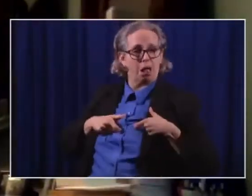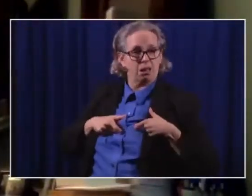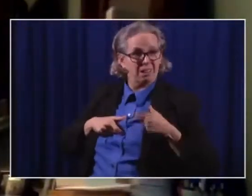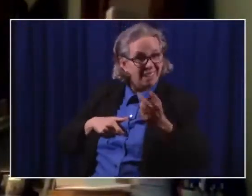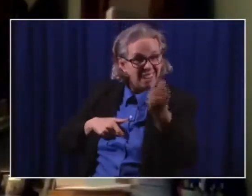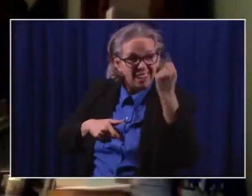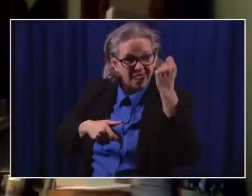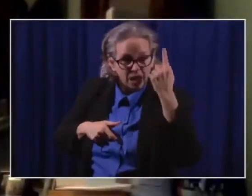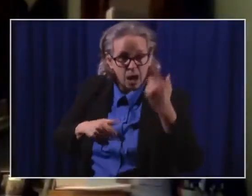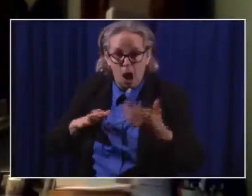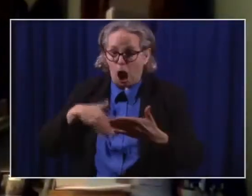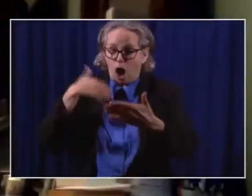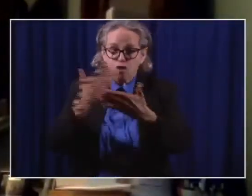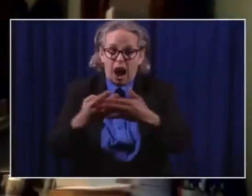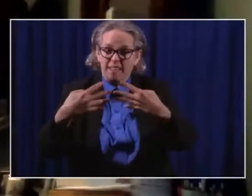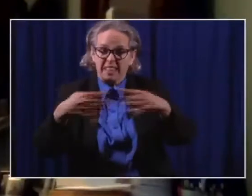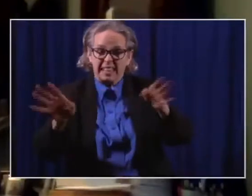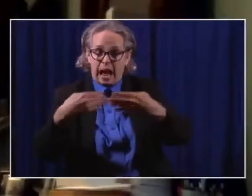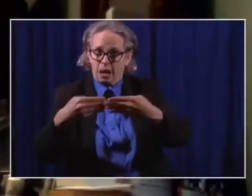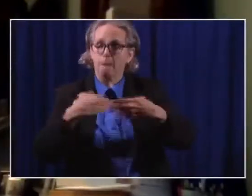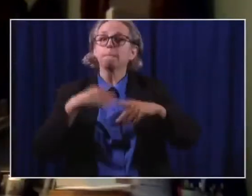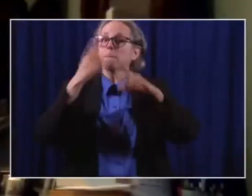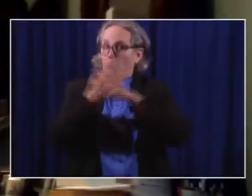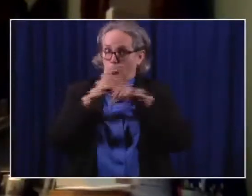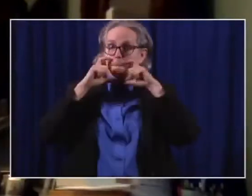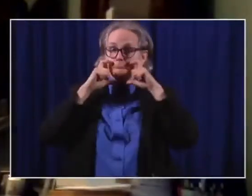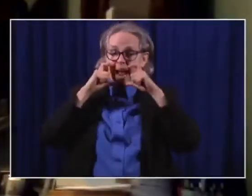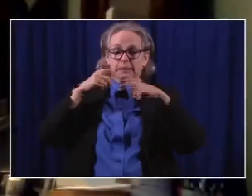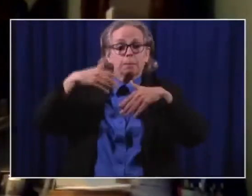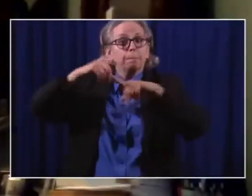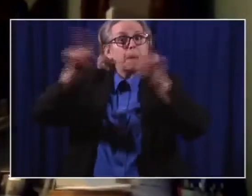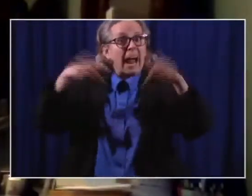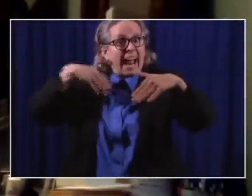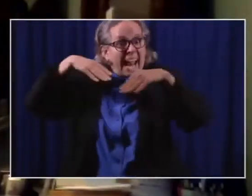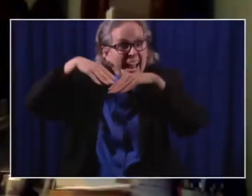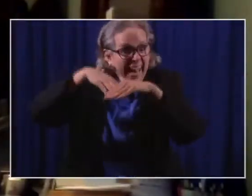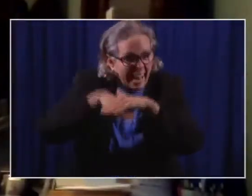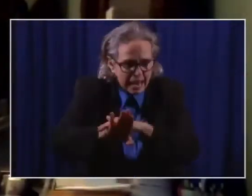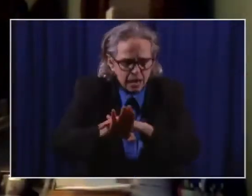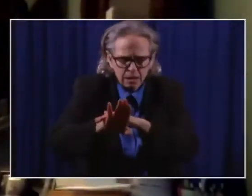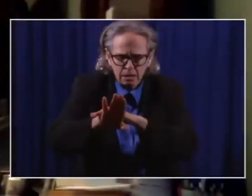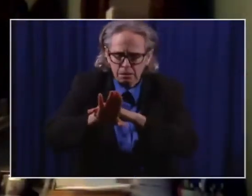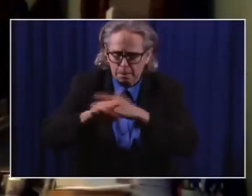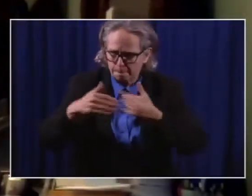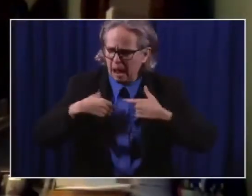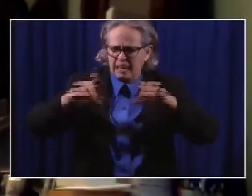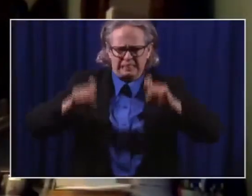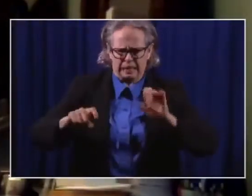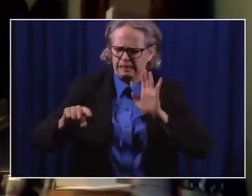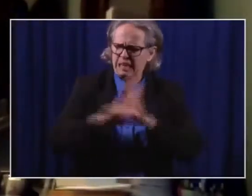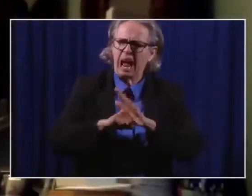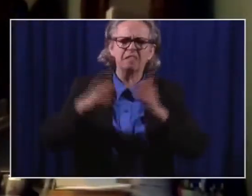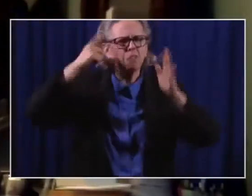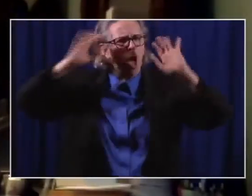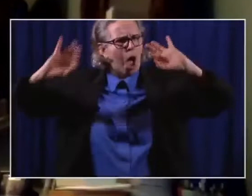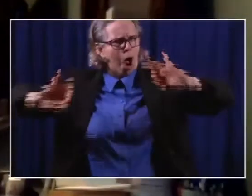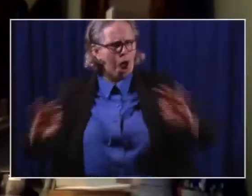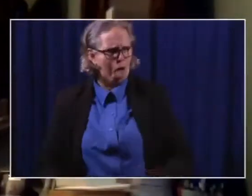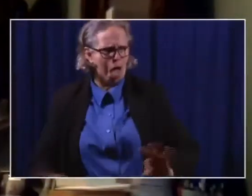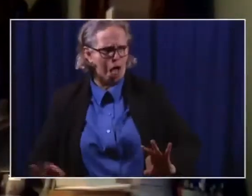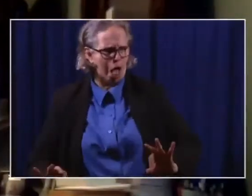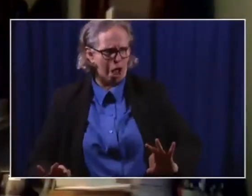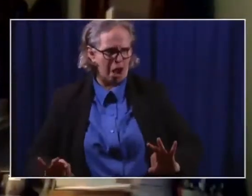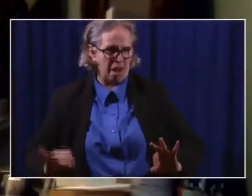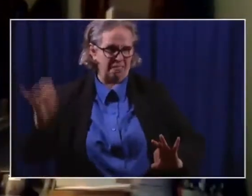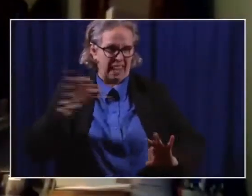When I walked through the gates and found out that I had tested negative at the White House medical unit, I took my mask off and I